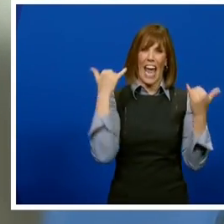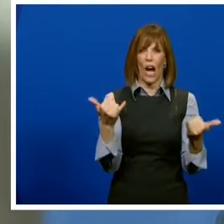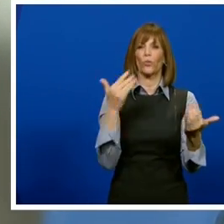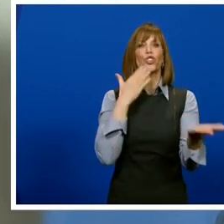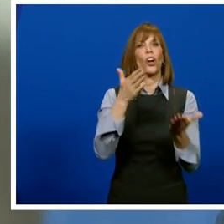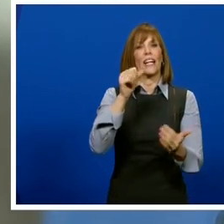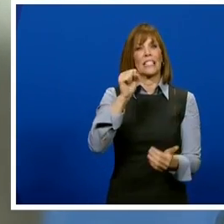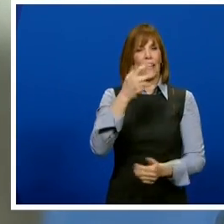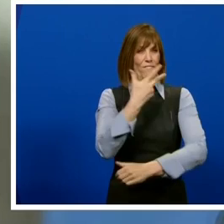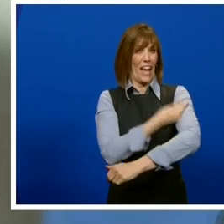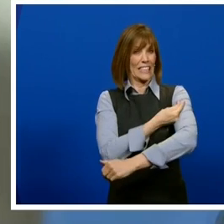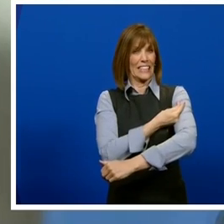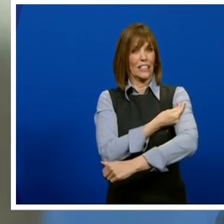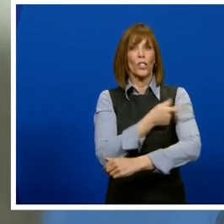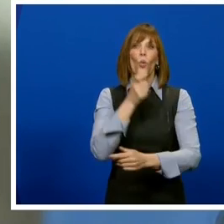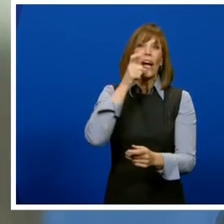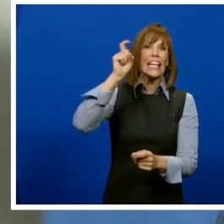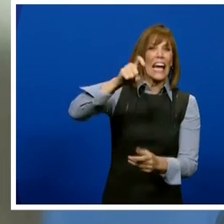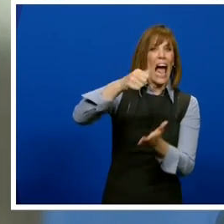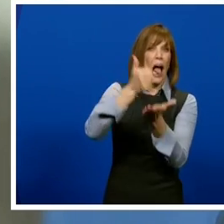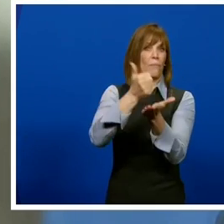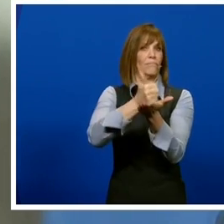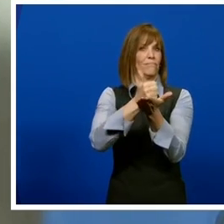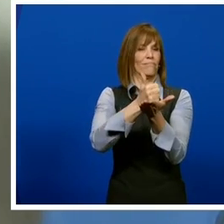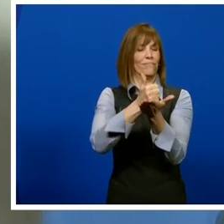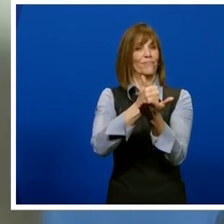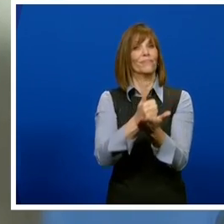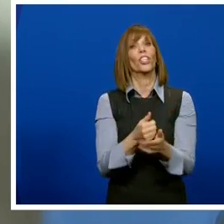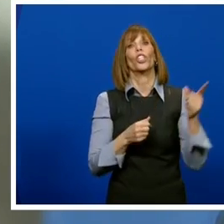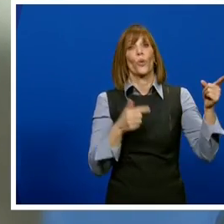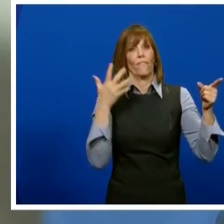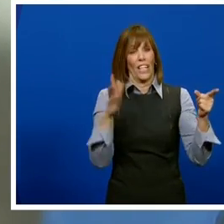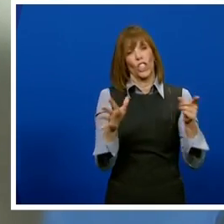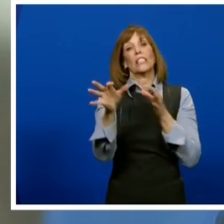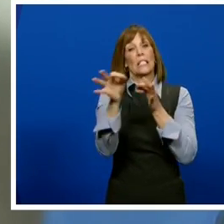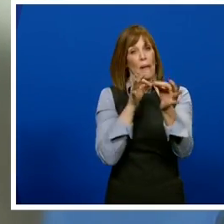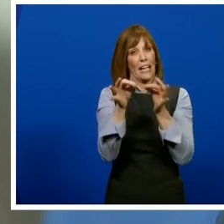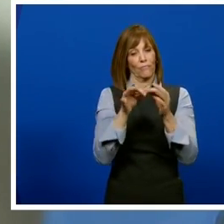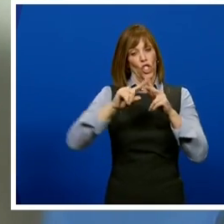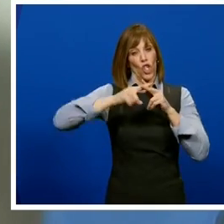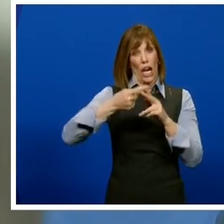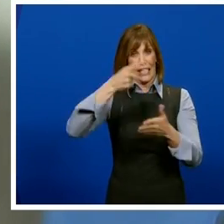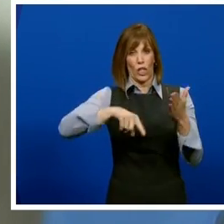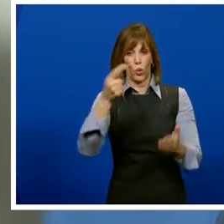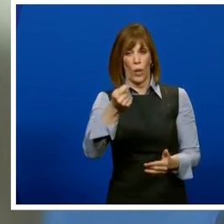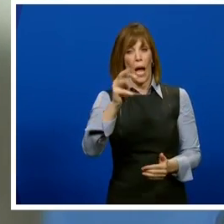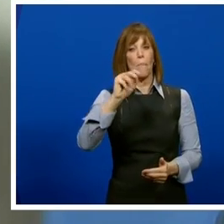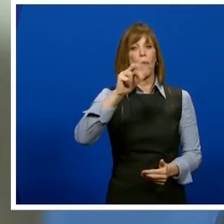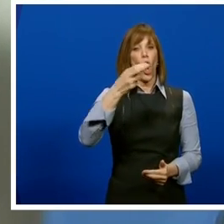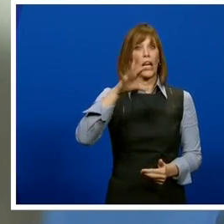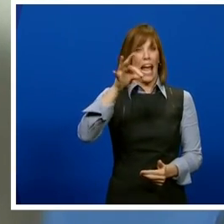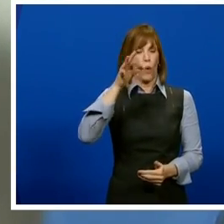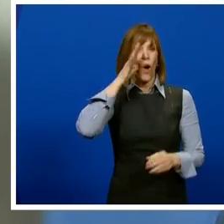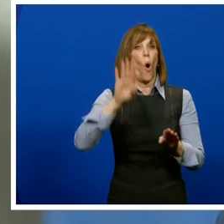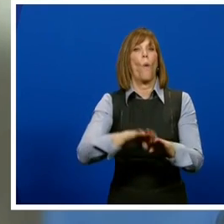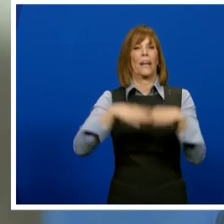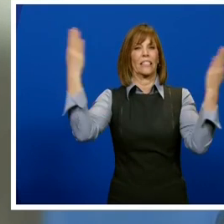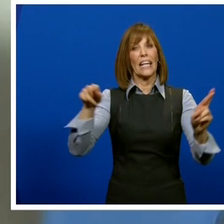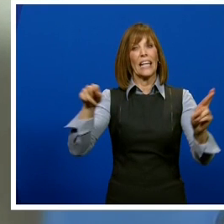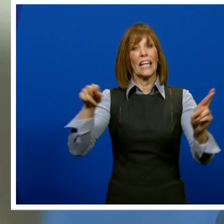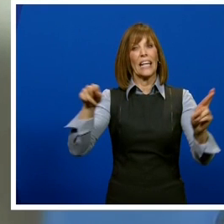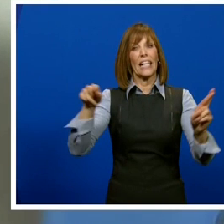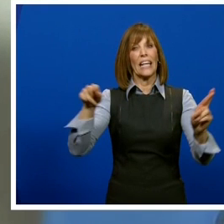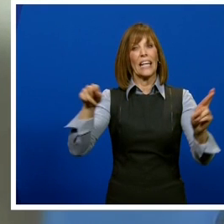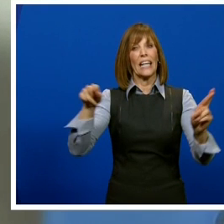vaccine navigators for those who are eligible. As you have shared, beginning next Tuesday, March 9th, 2-1-1